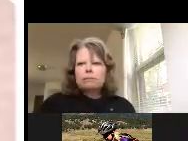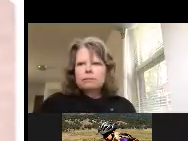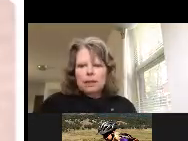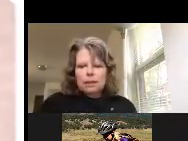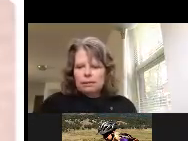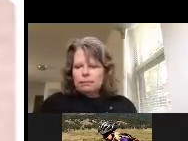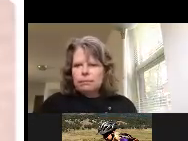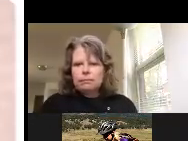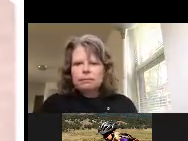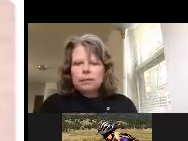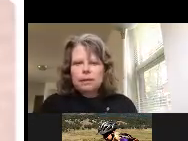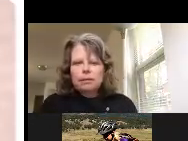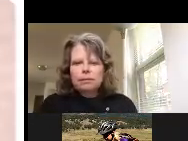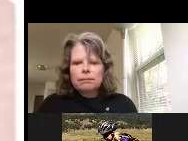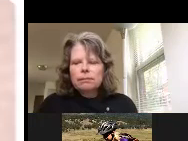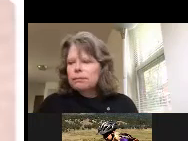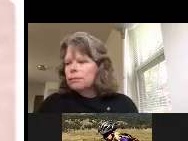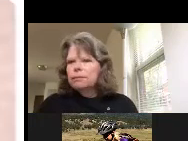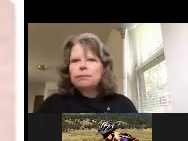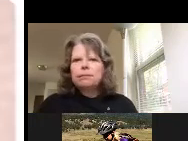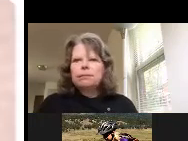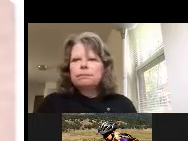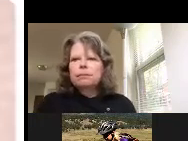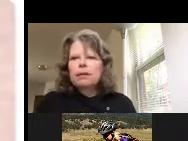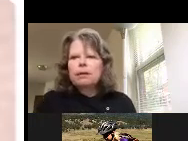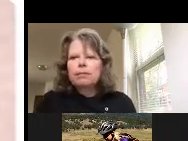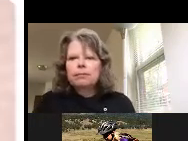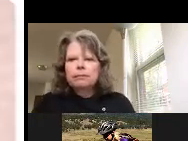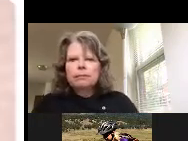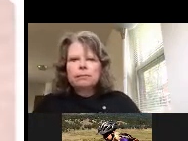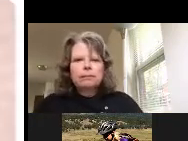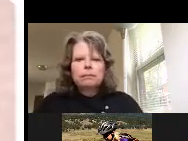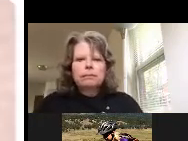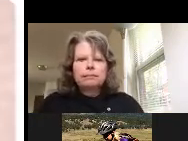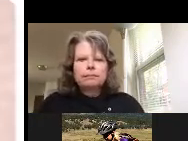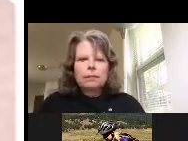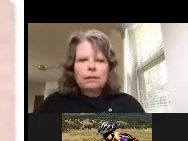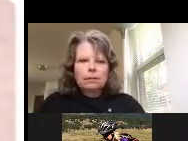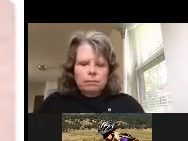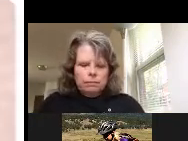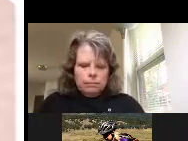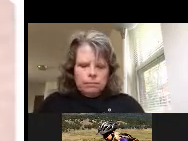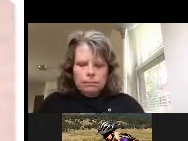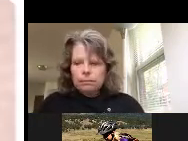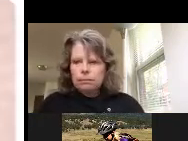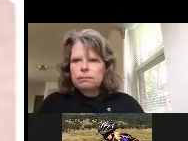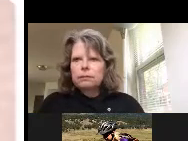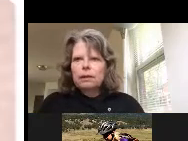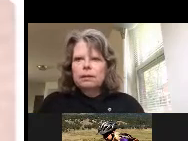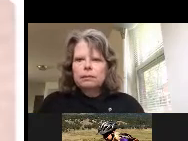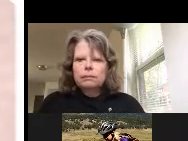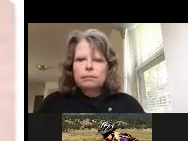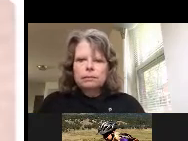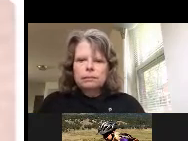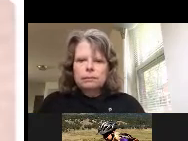all right um an individual who's uh individuals who would be considered um attesters would be an audiologist